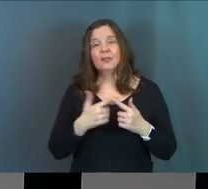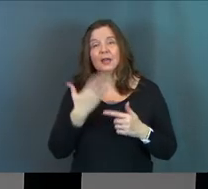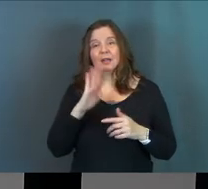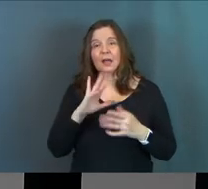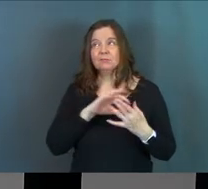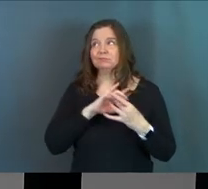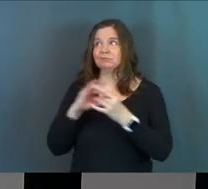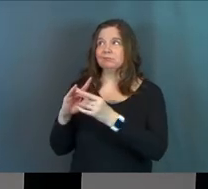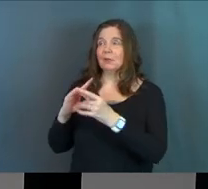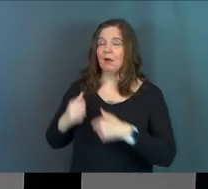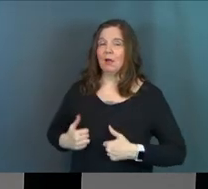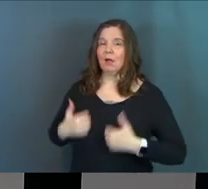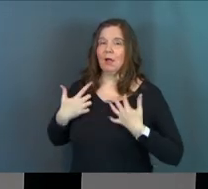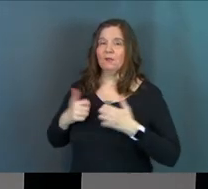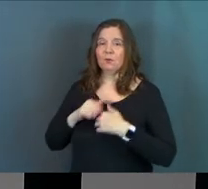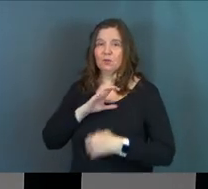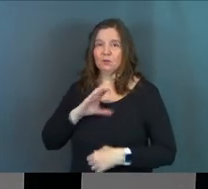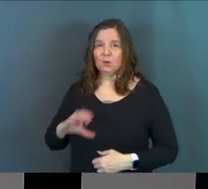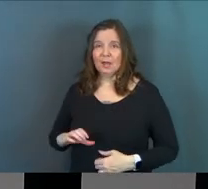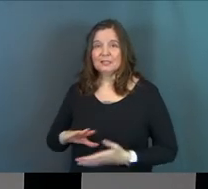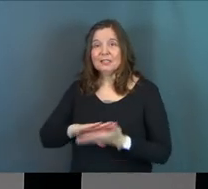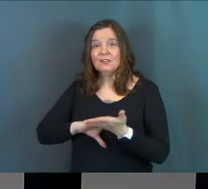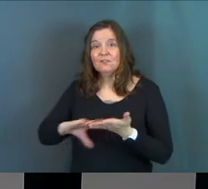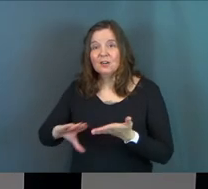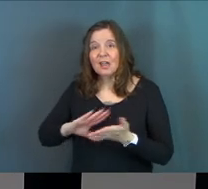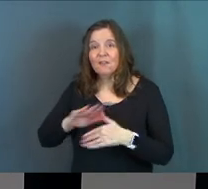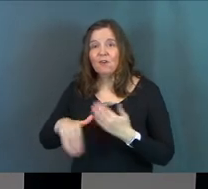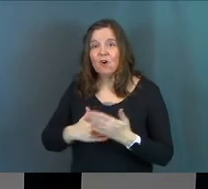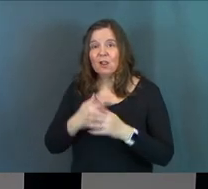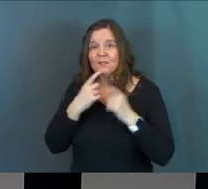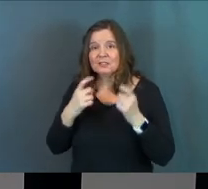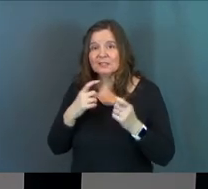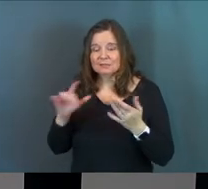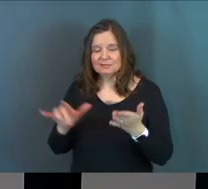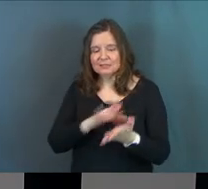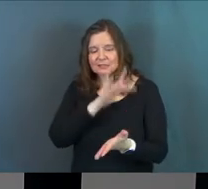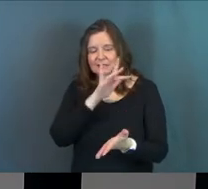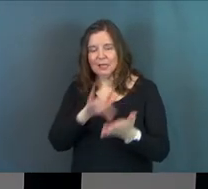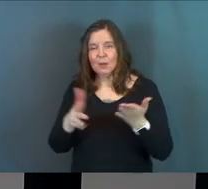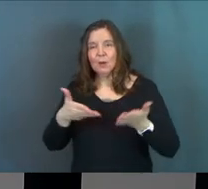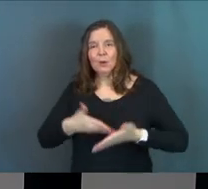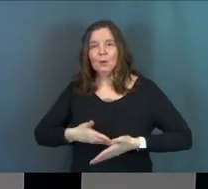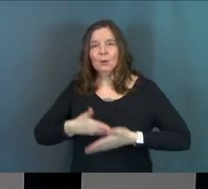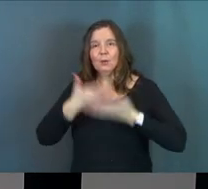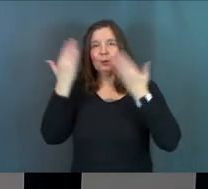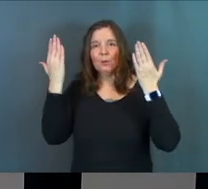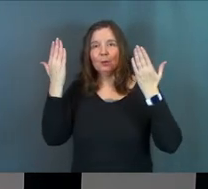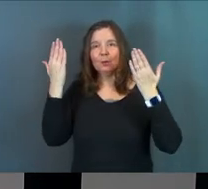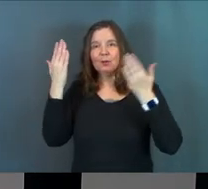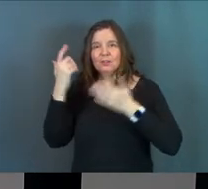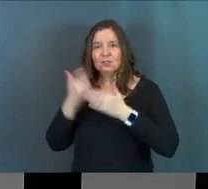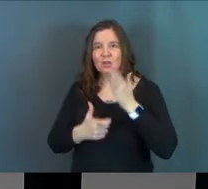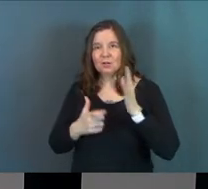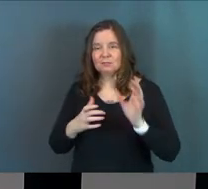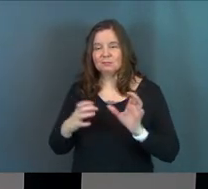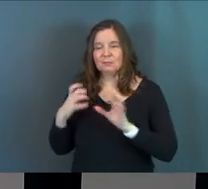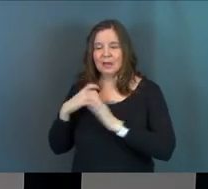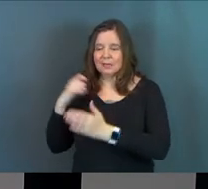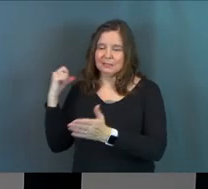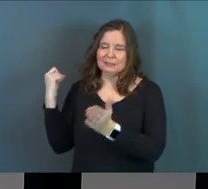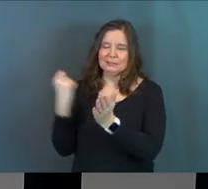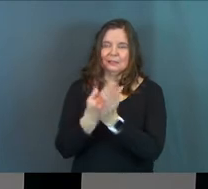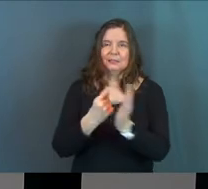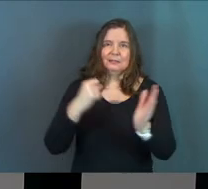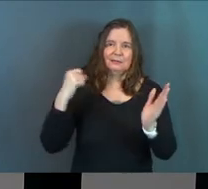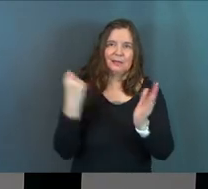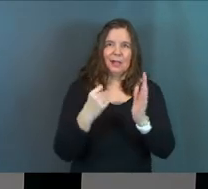alive with Christ for he forgave all our sins. Here we go. He canceled the record of the charges against us and took it away by nailing